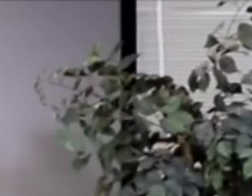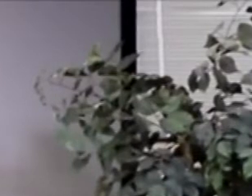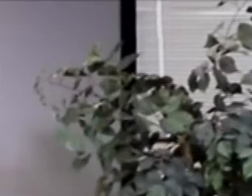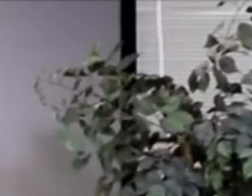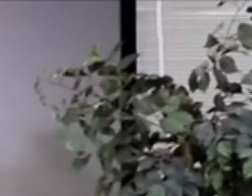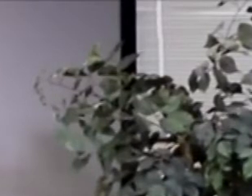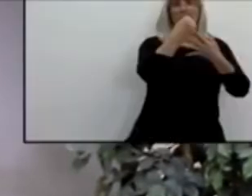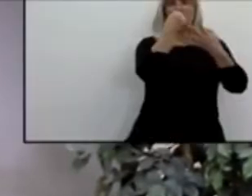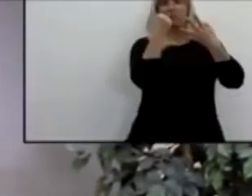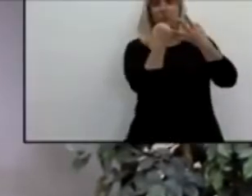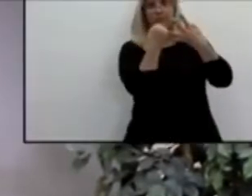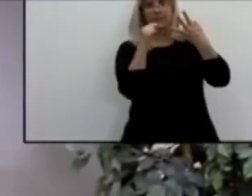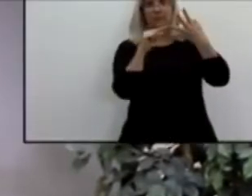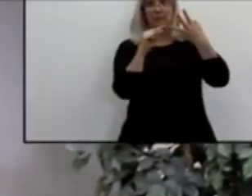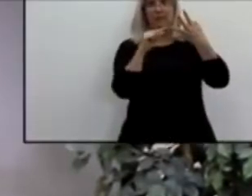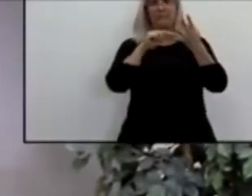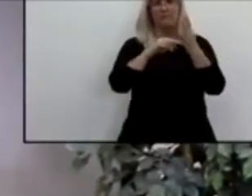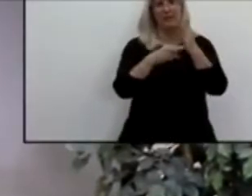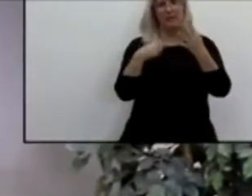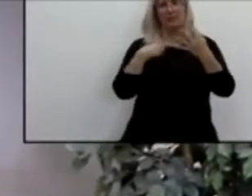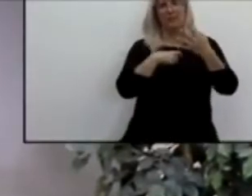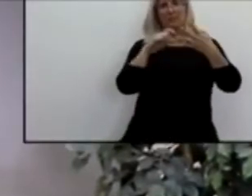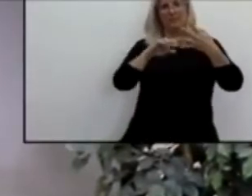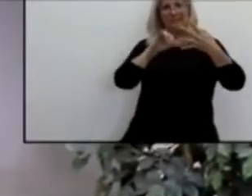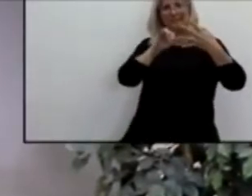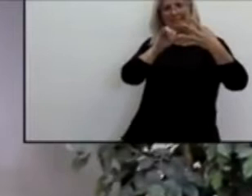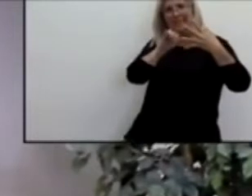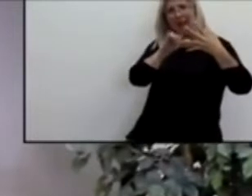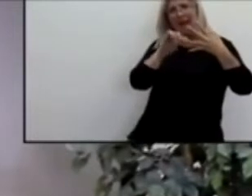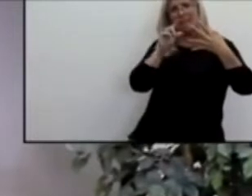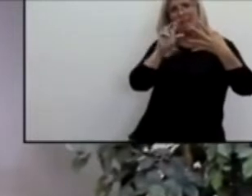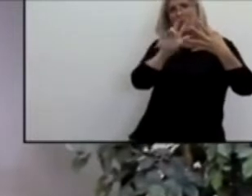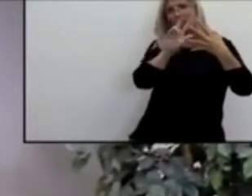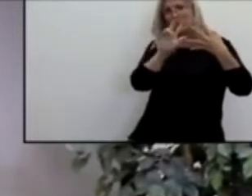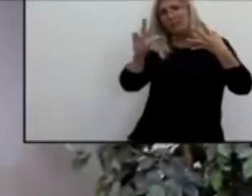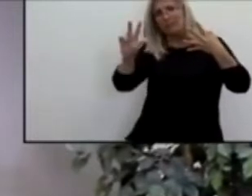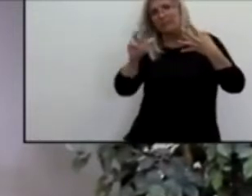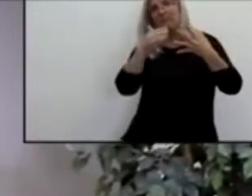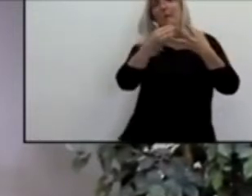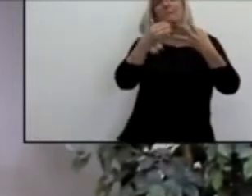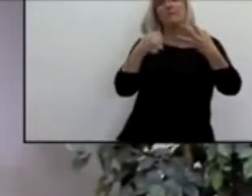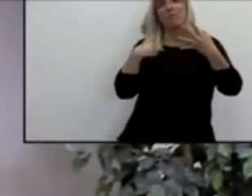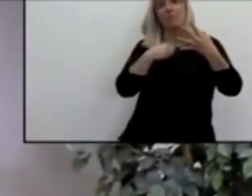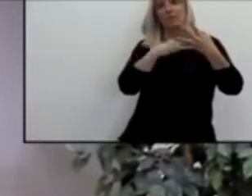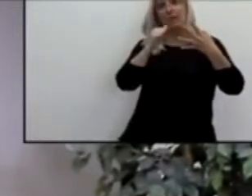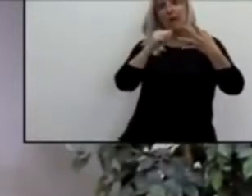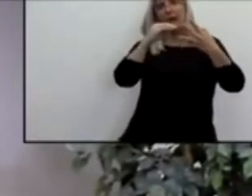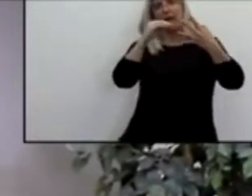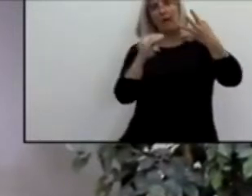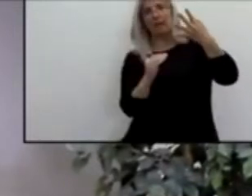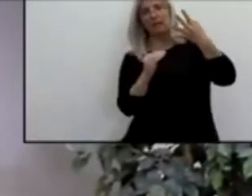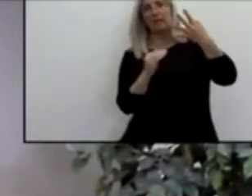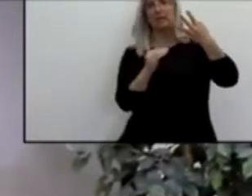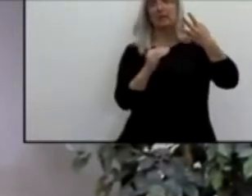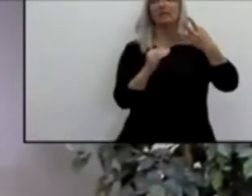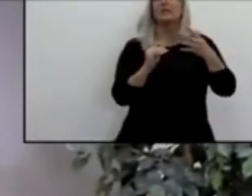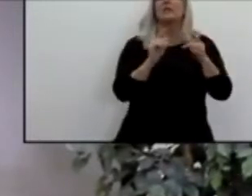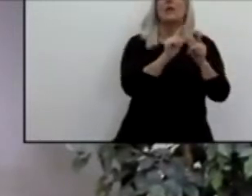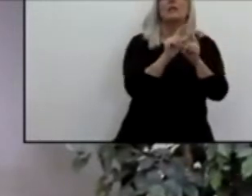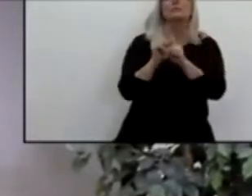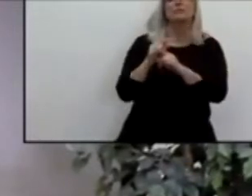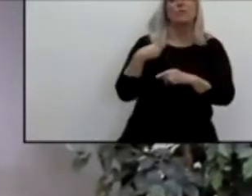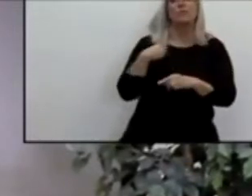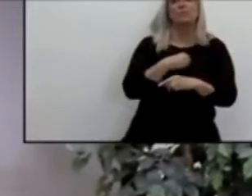weeks, right? And then you have to be in the numbers that allow you to be in the next level for at least two